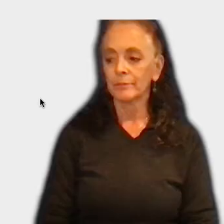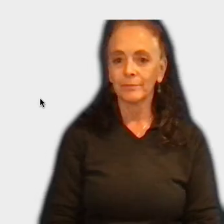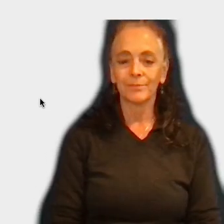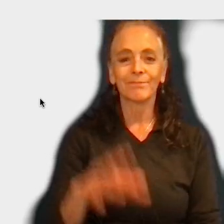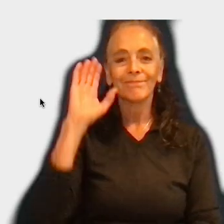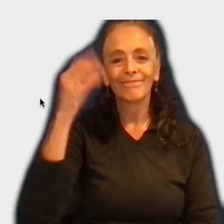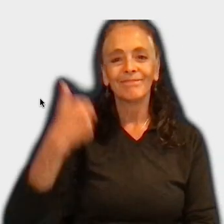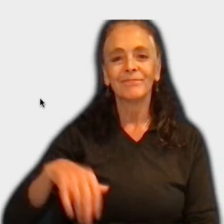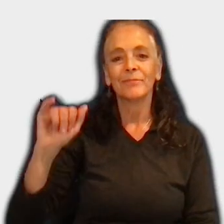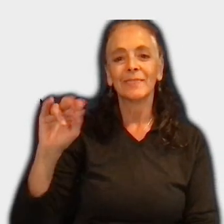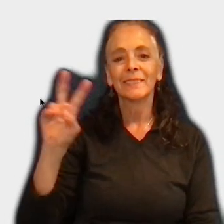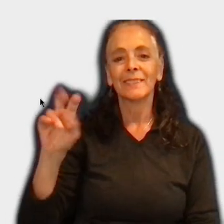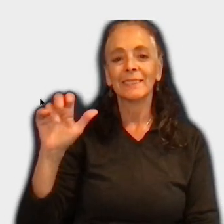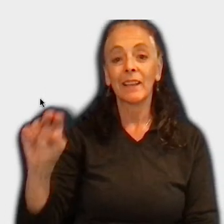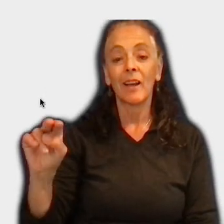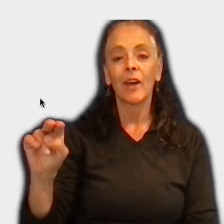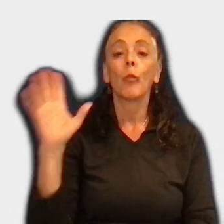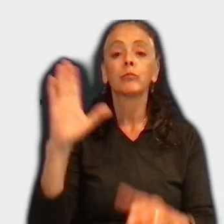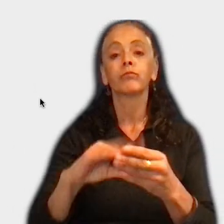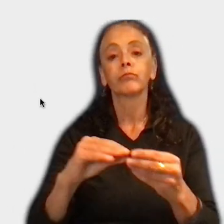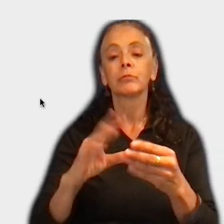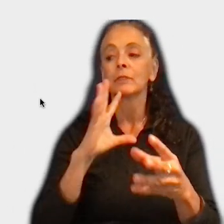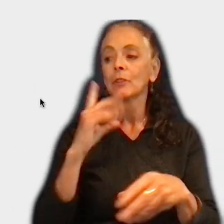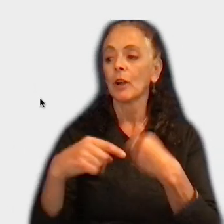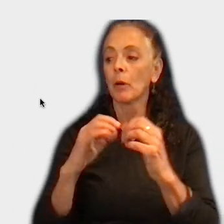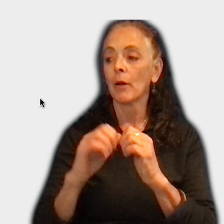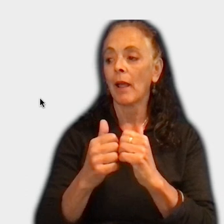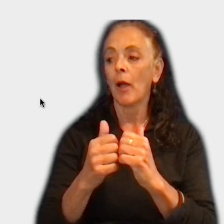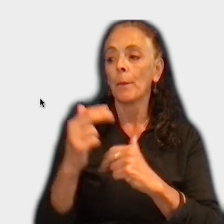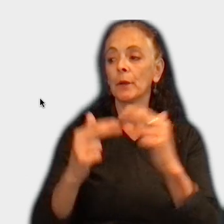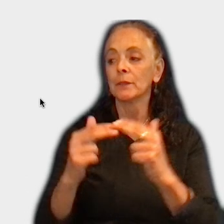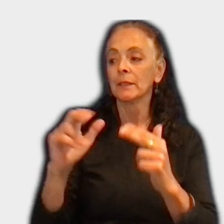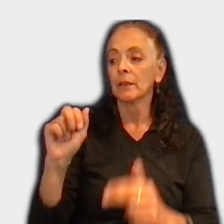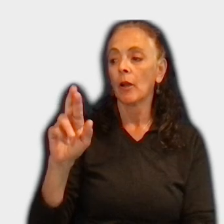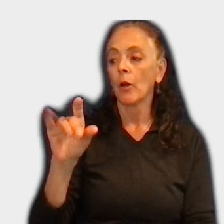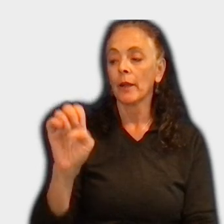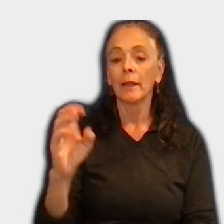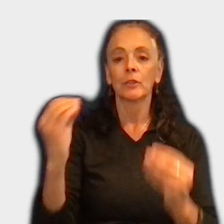Hi, my name is Zan and I will tell you a story about how building an arcade cabinet taught me about game UX design.